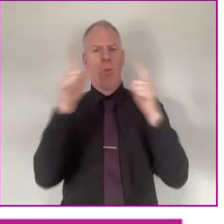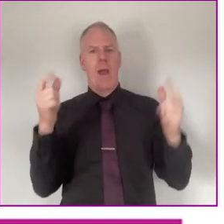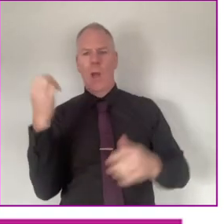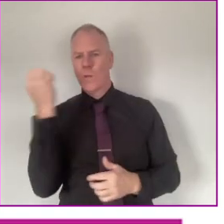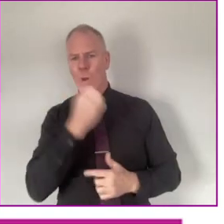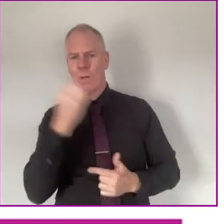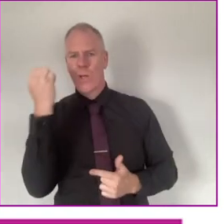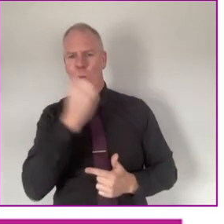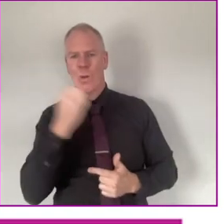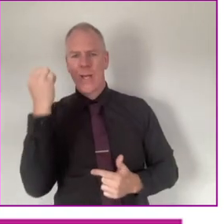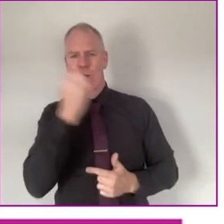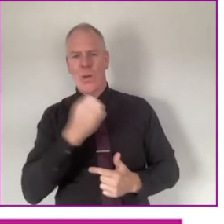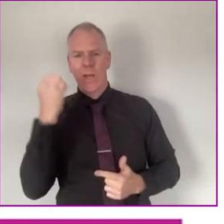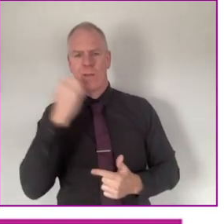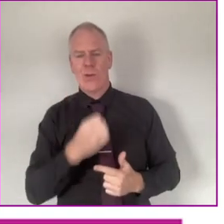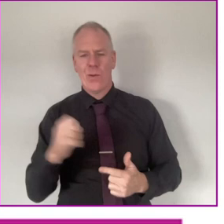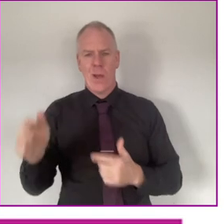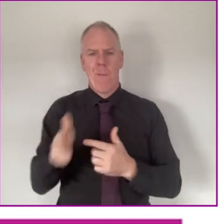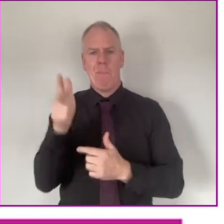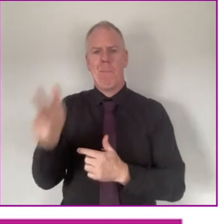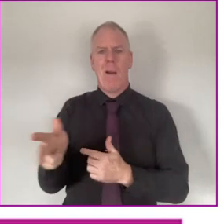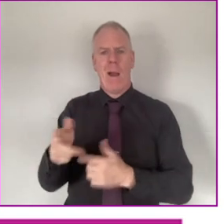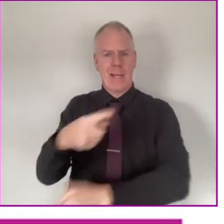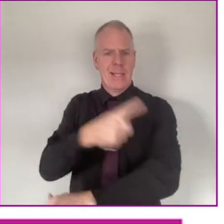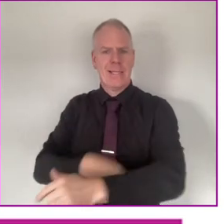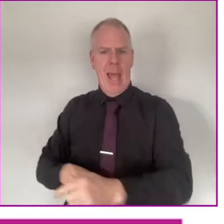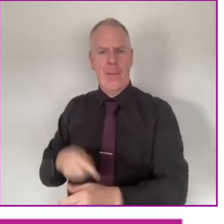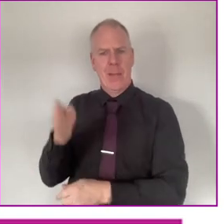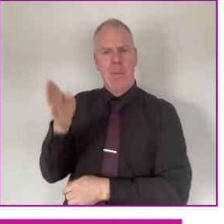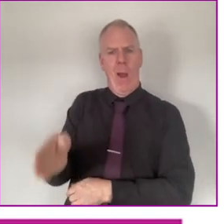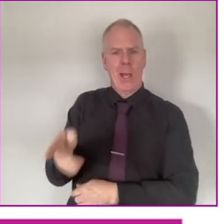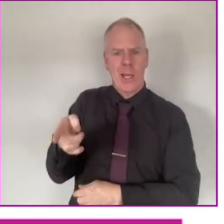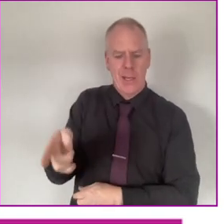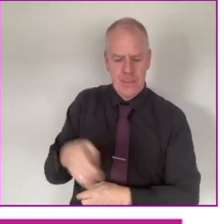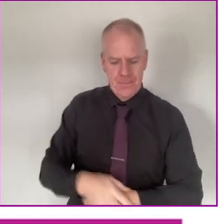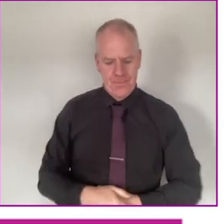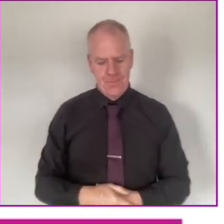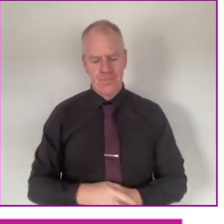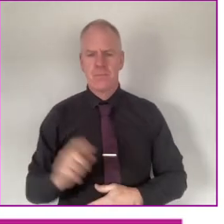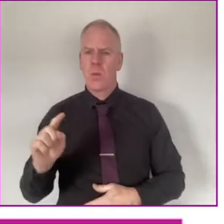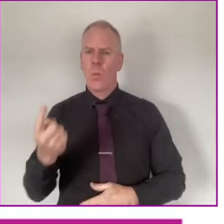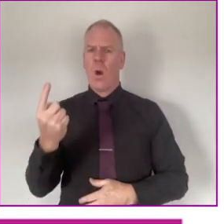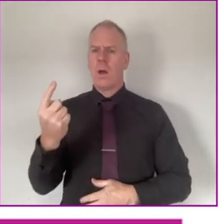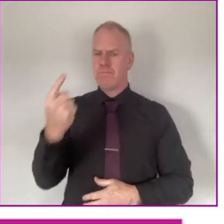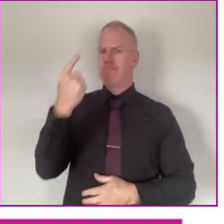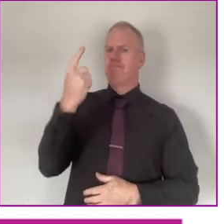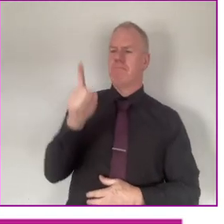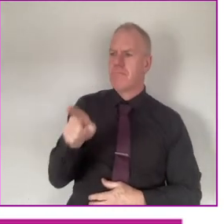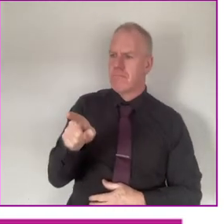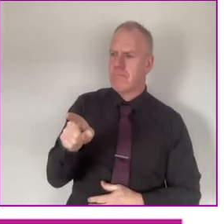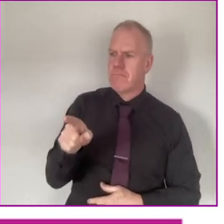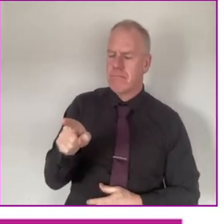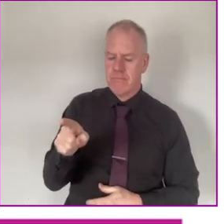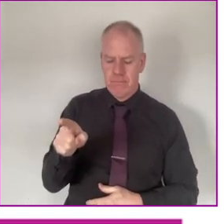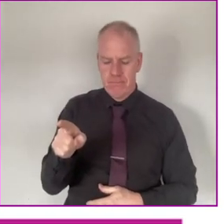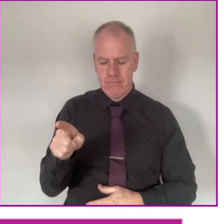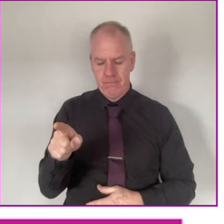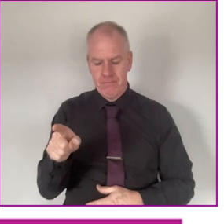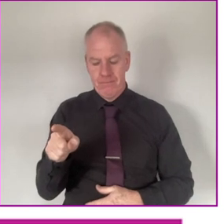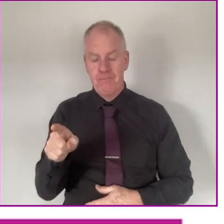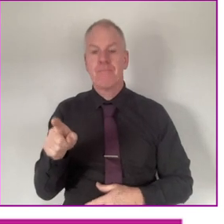aware of all the excuses they come up with for parking in disabled spots. One thing soon became obvious.